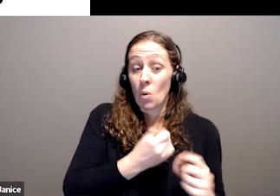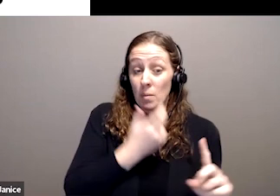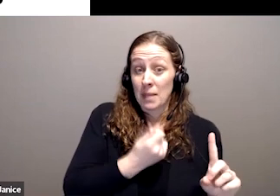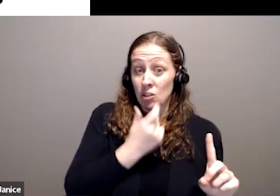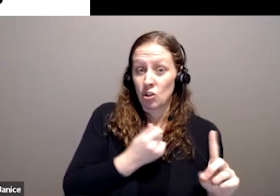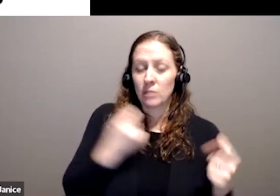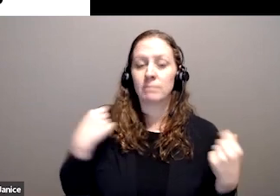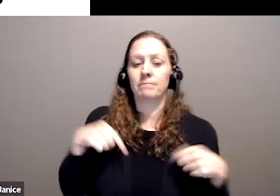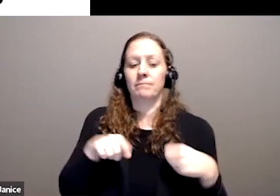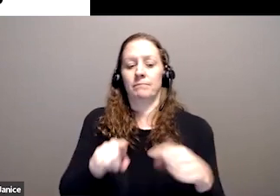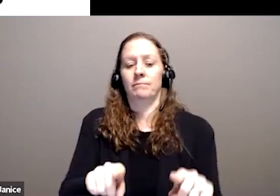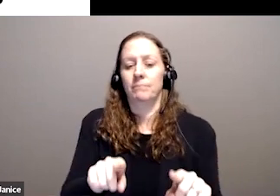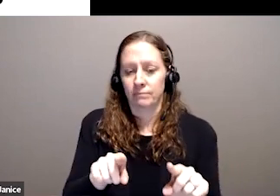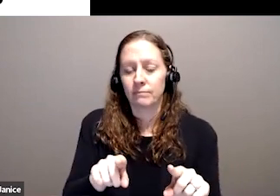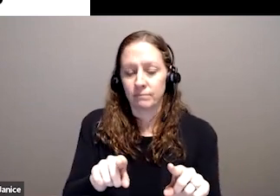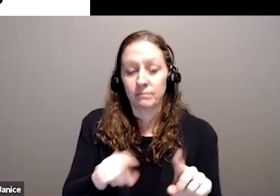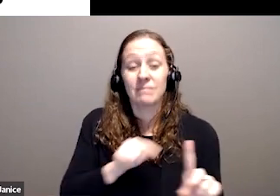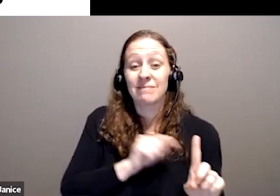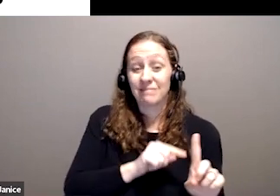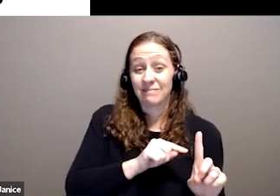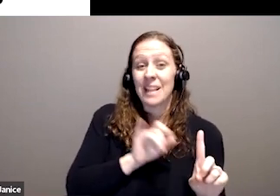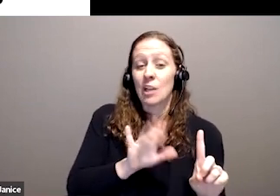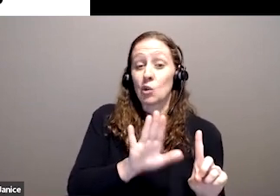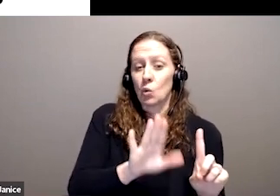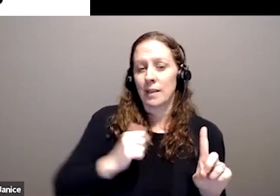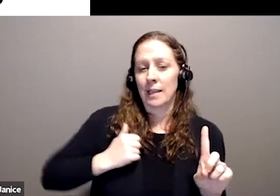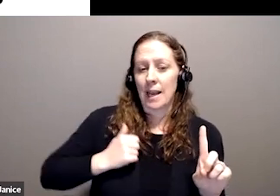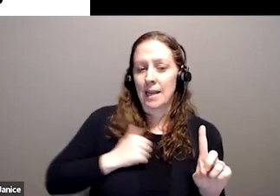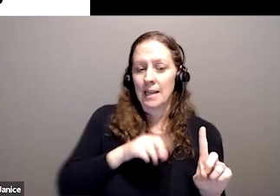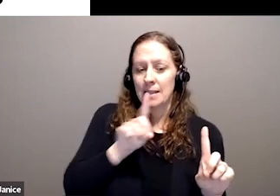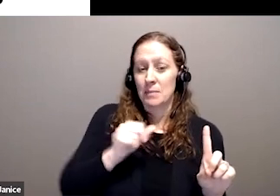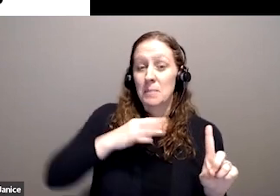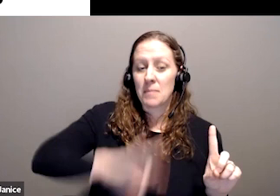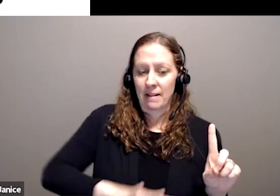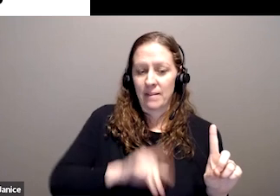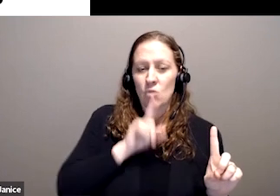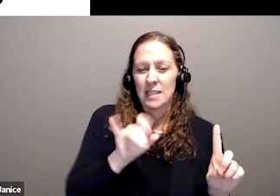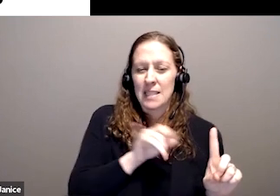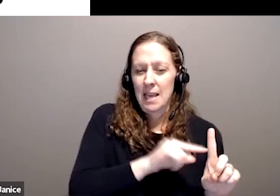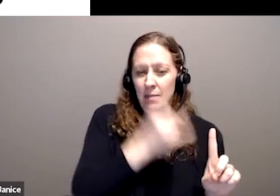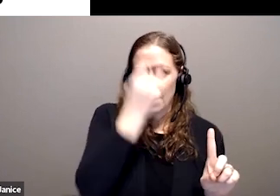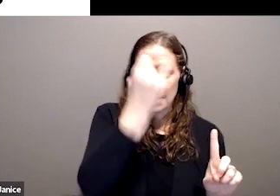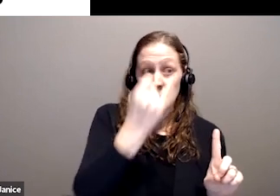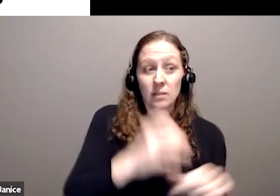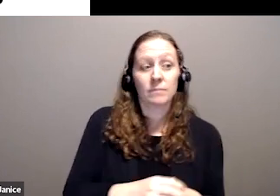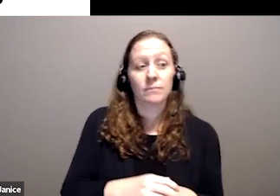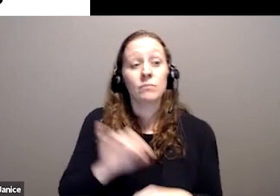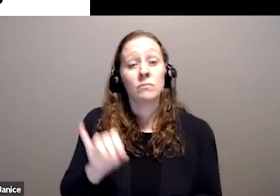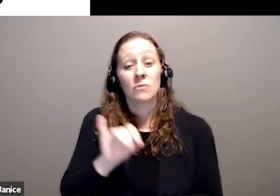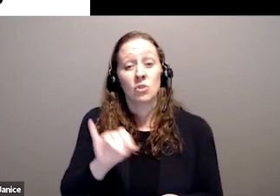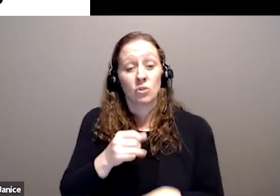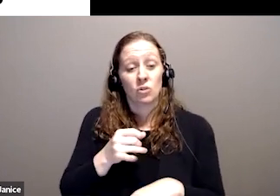which is the equivalent of your Canadian disability benefit. The insurance-based approach